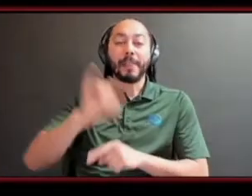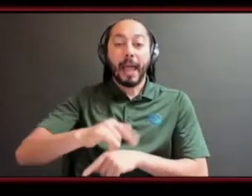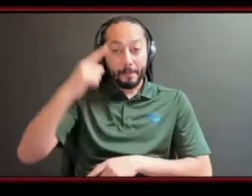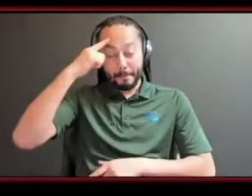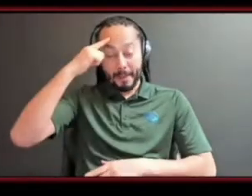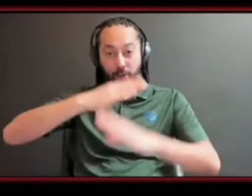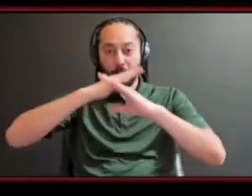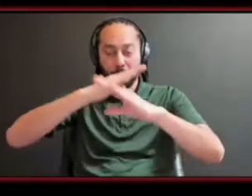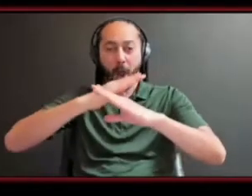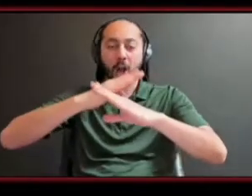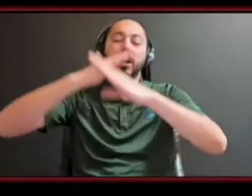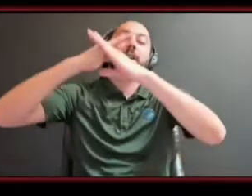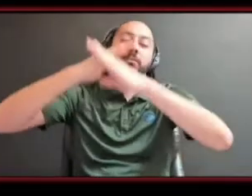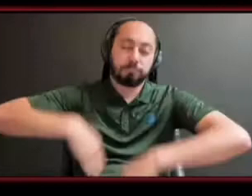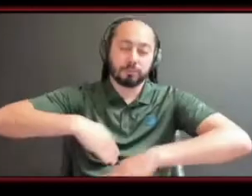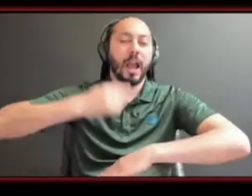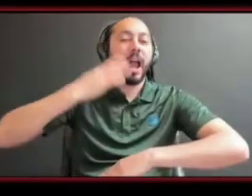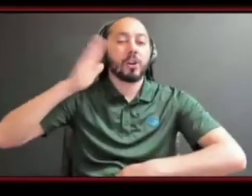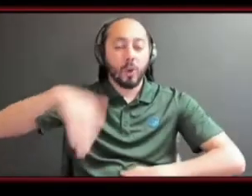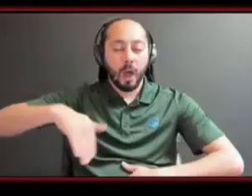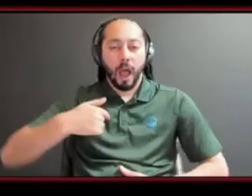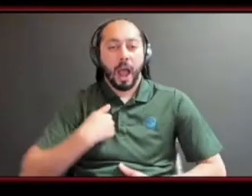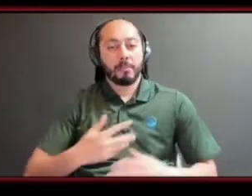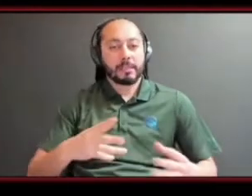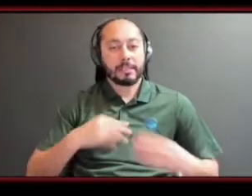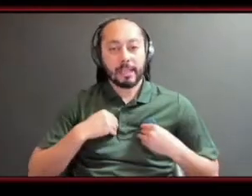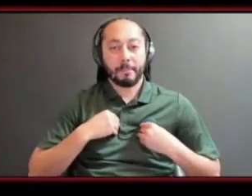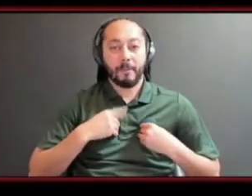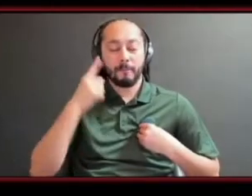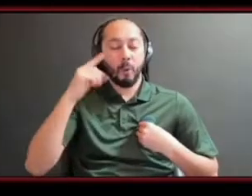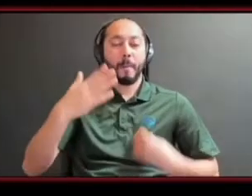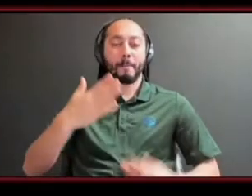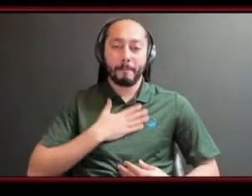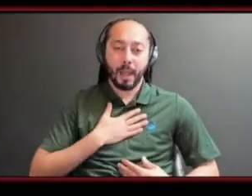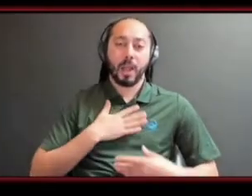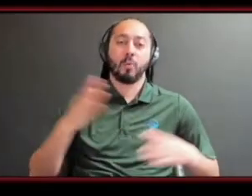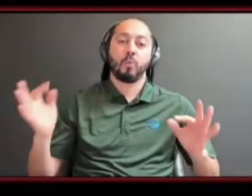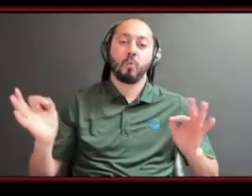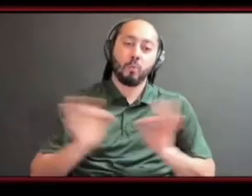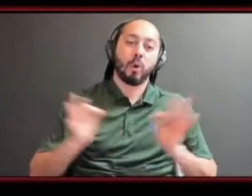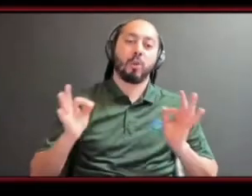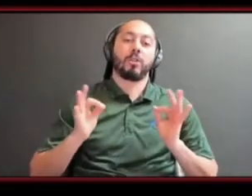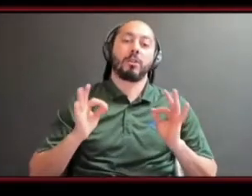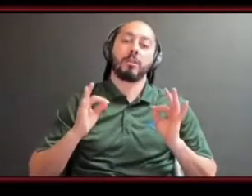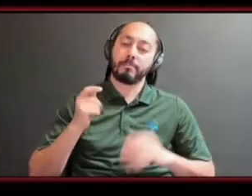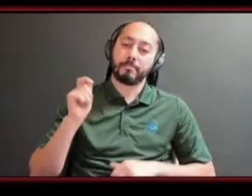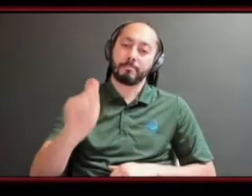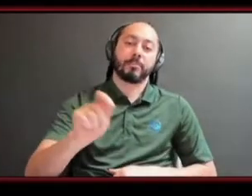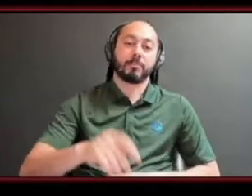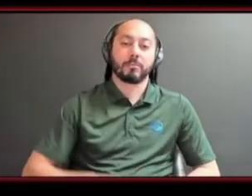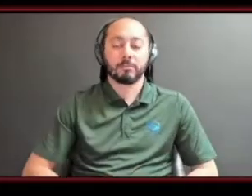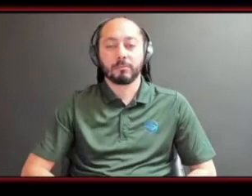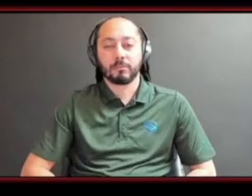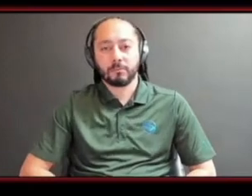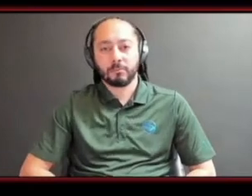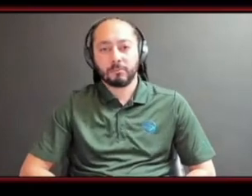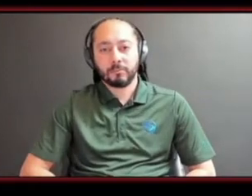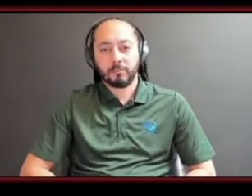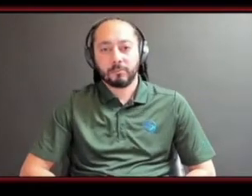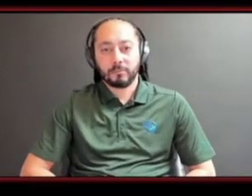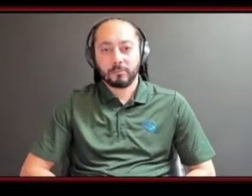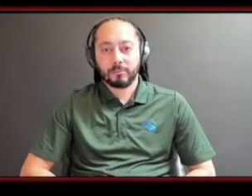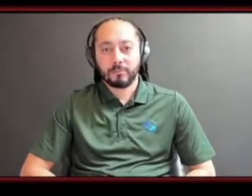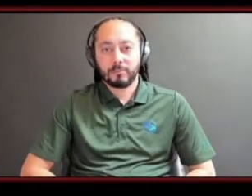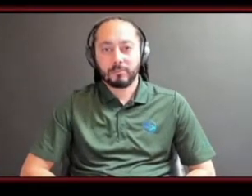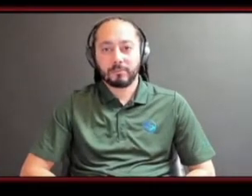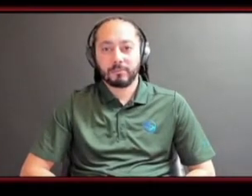that i'm accepted for what i'm worth bringing stuff and before i go i want to thank you